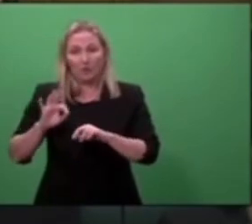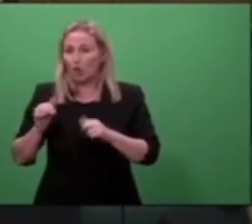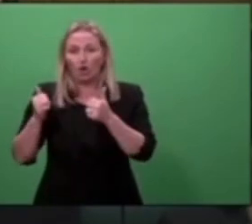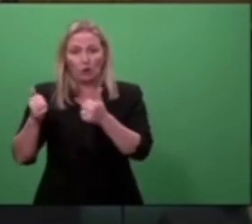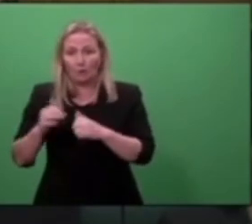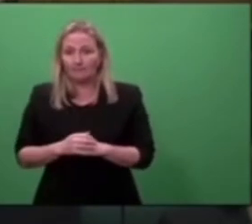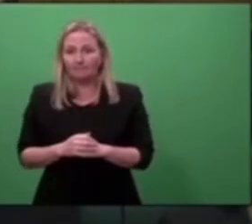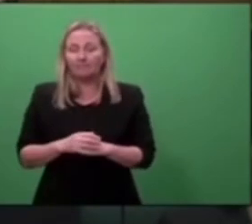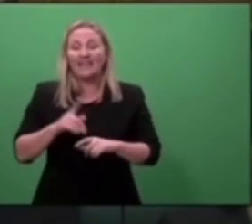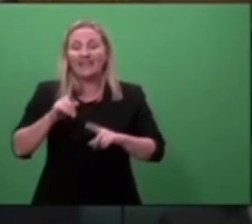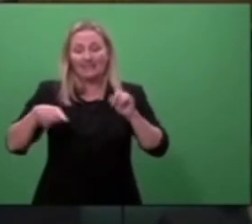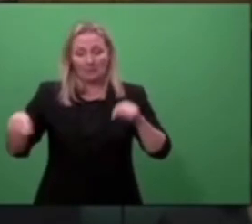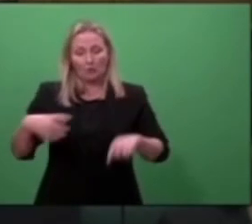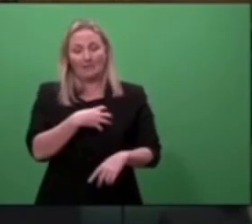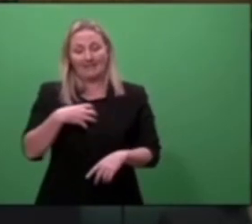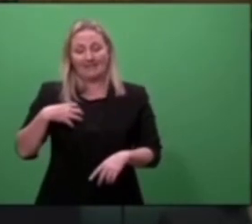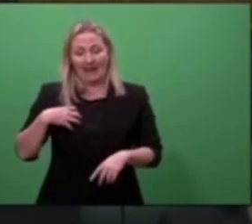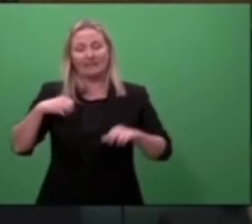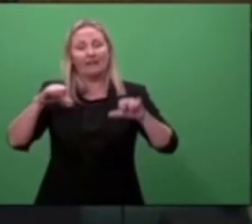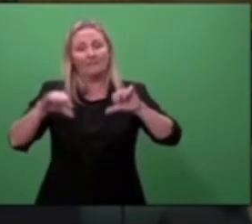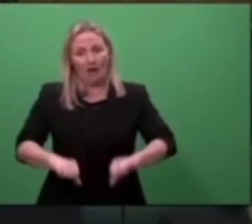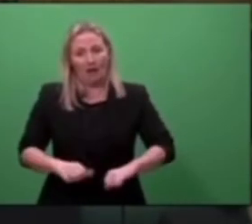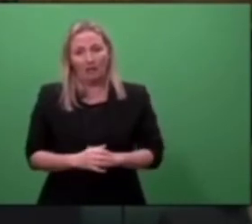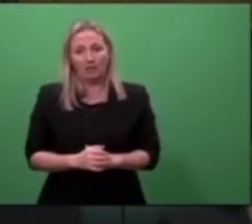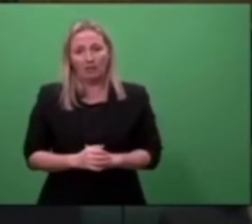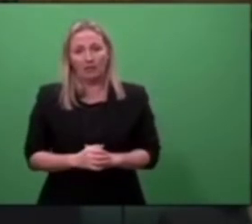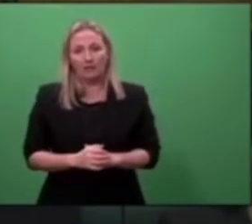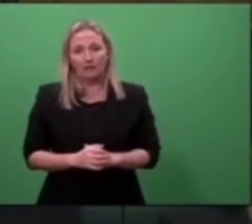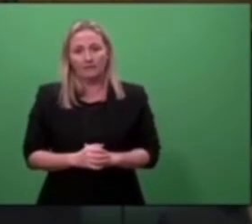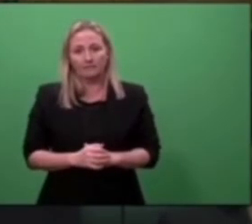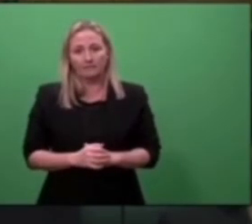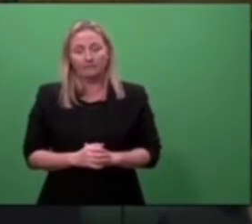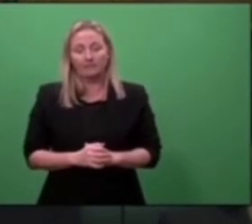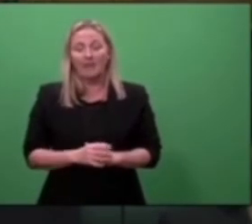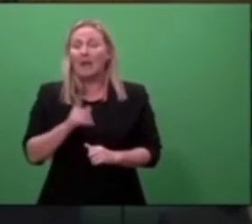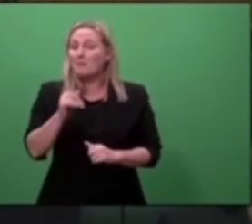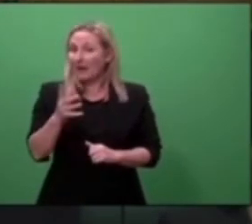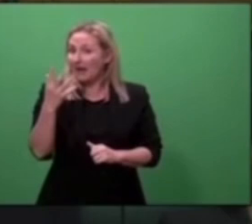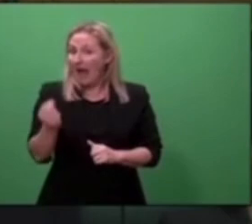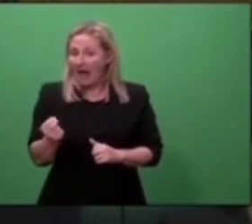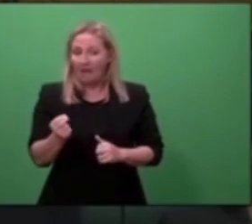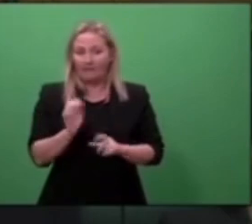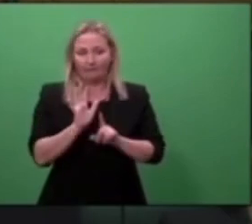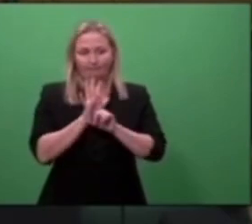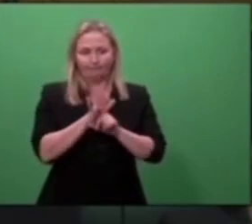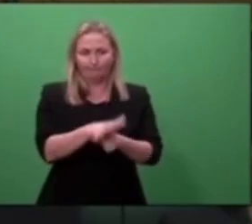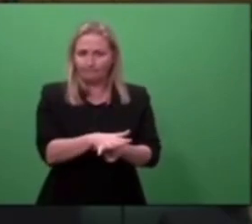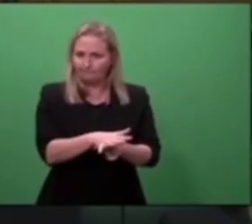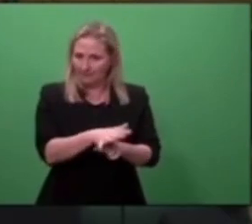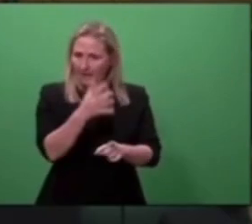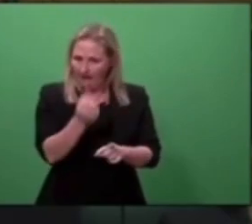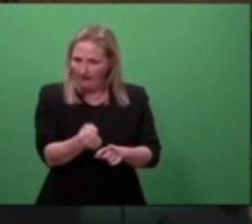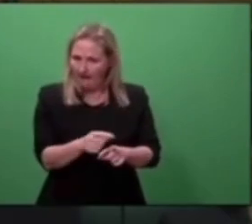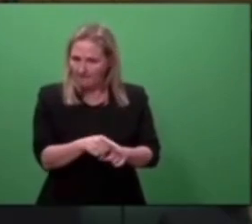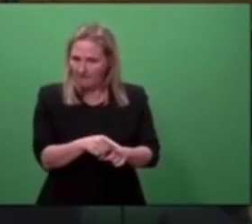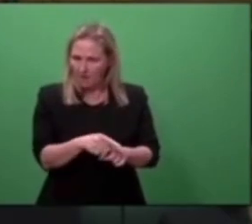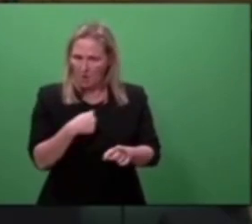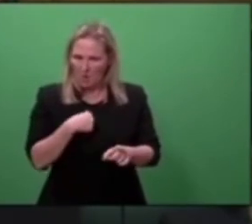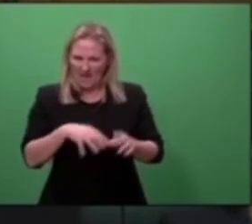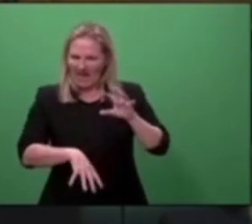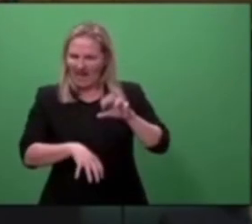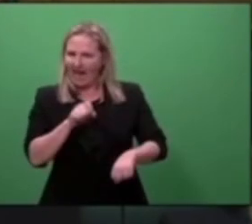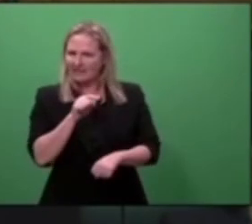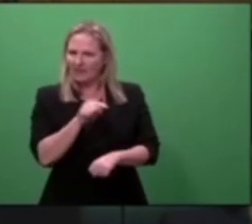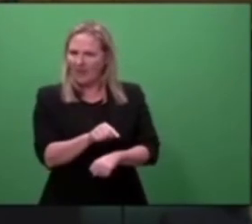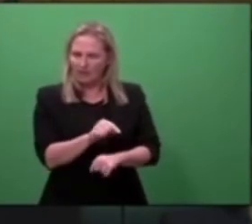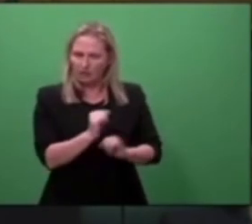is that if we hate in ourselves that prejudice that has come out in these places, then we must recommit ourselves to